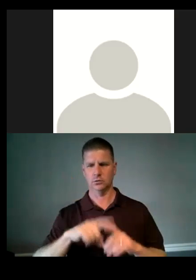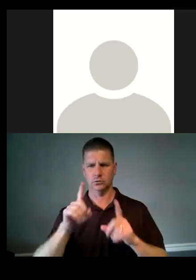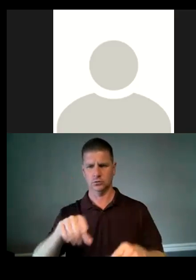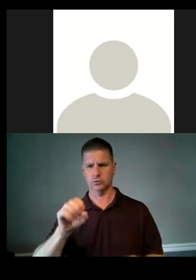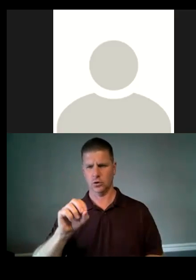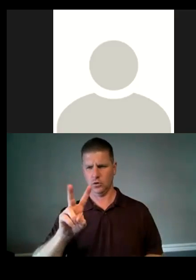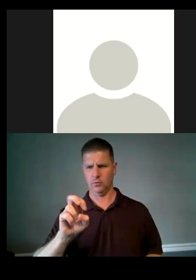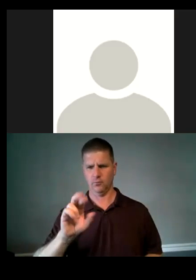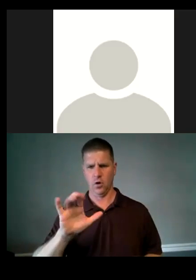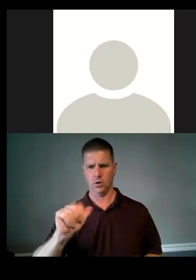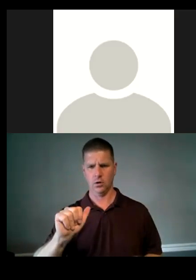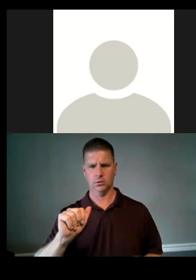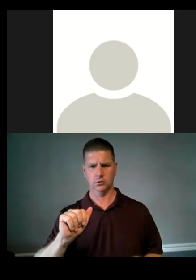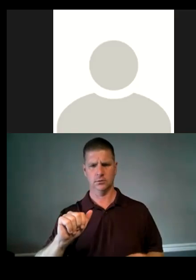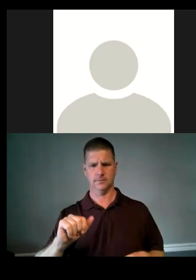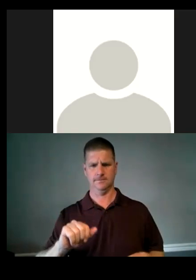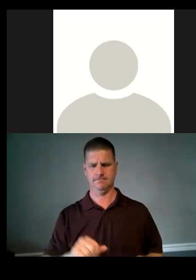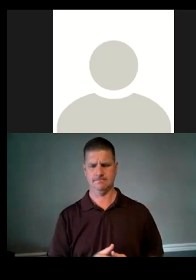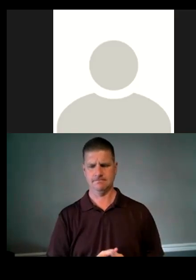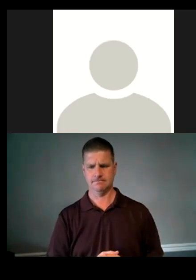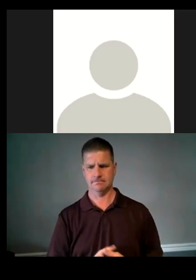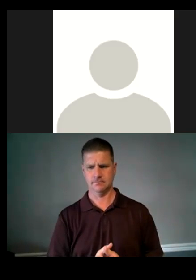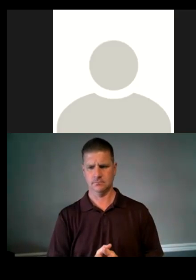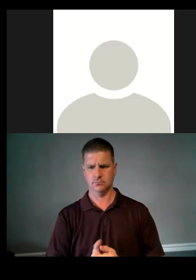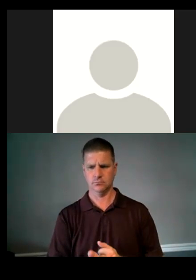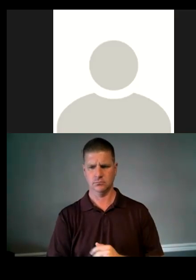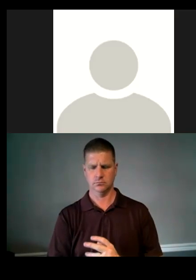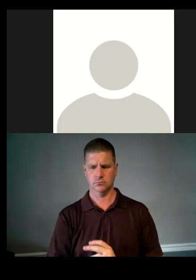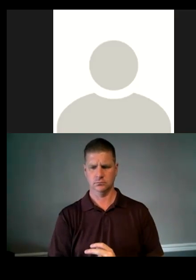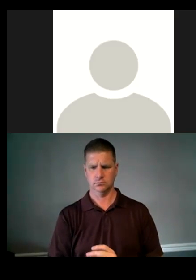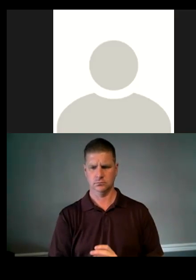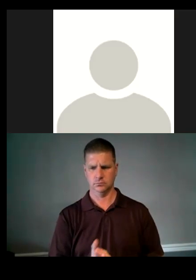Veronica should be, um, and...